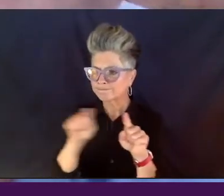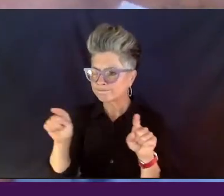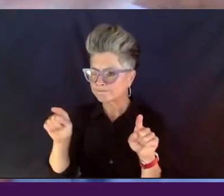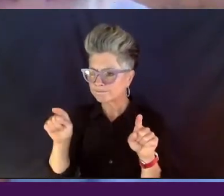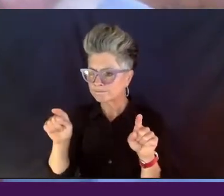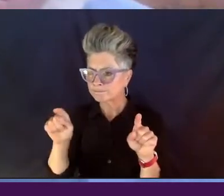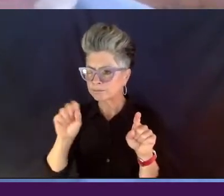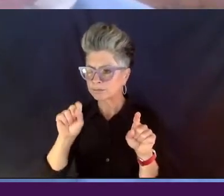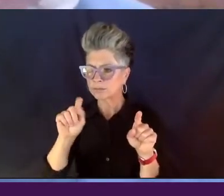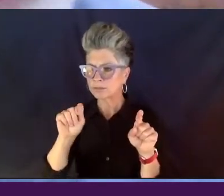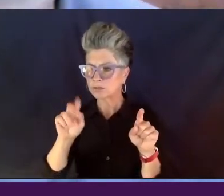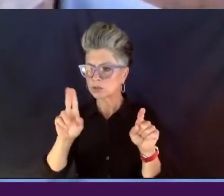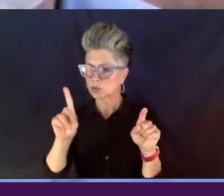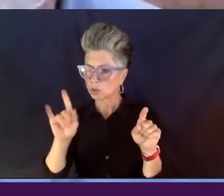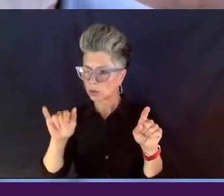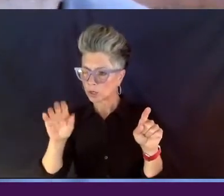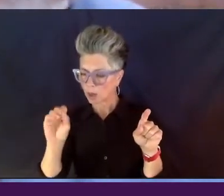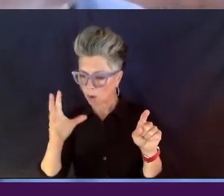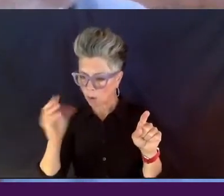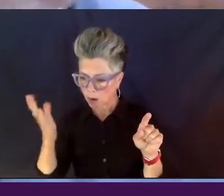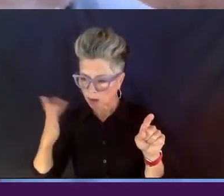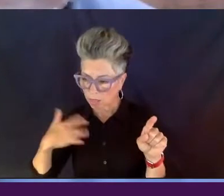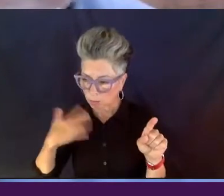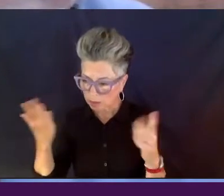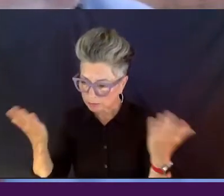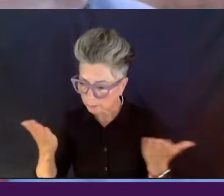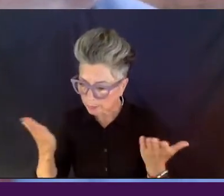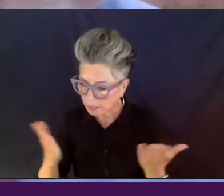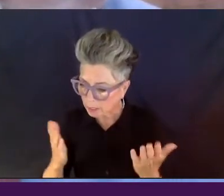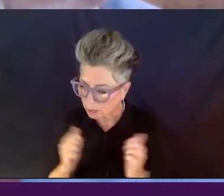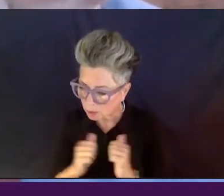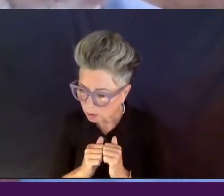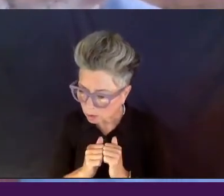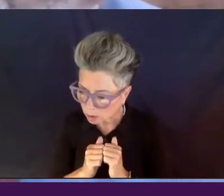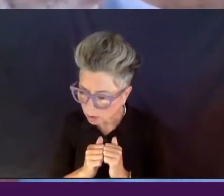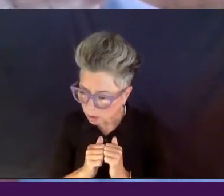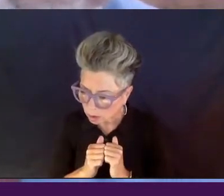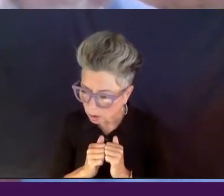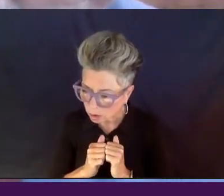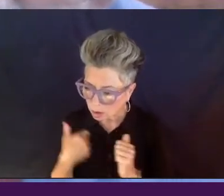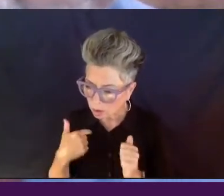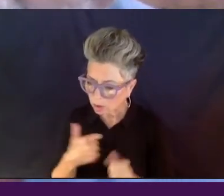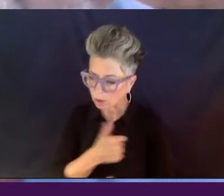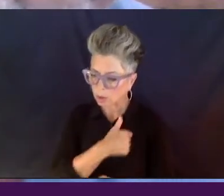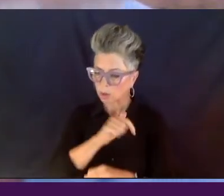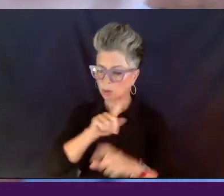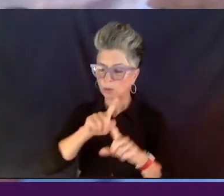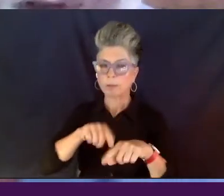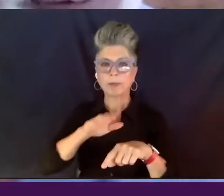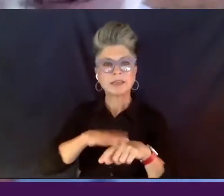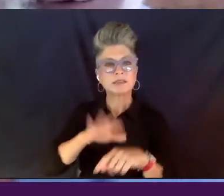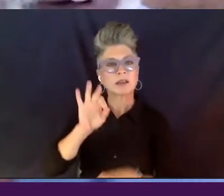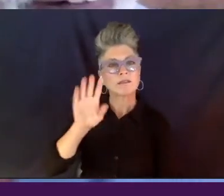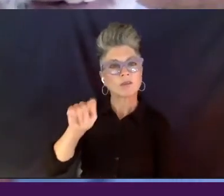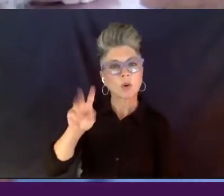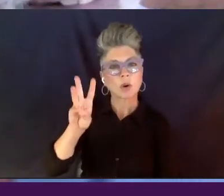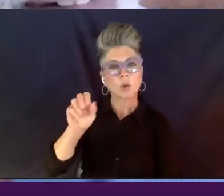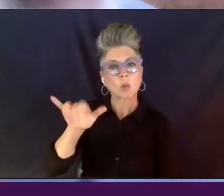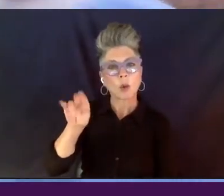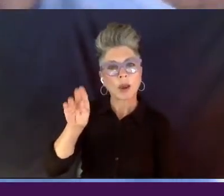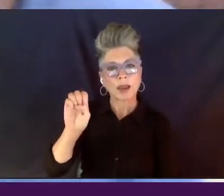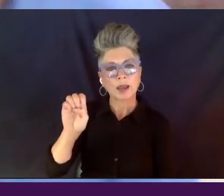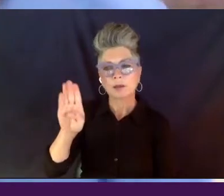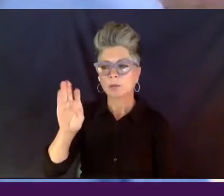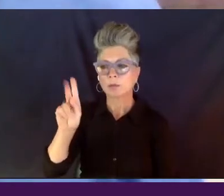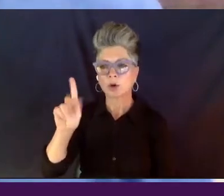delighted to be here. We are. We are working. We're based in Fort Greene, Brooklyn with our